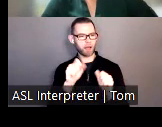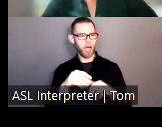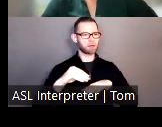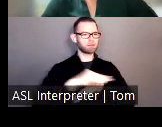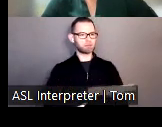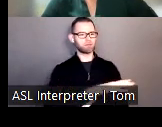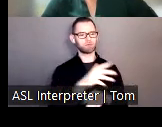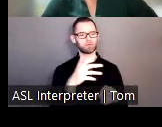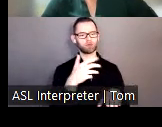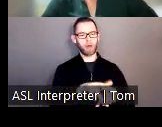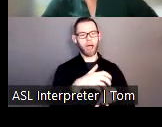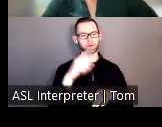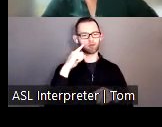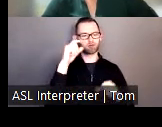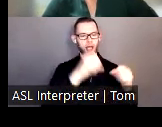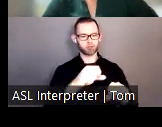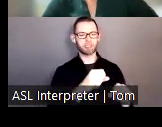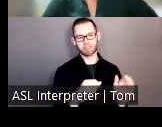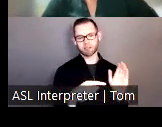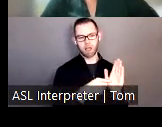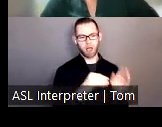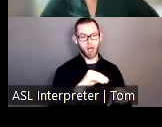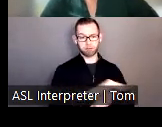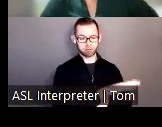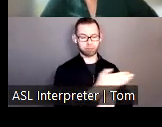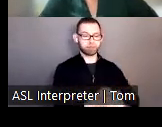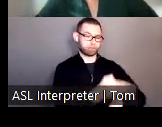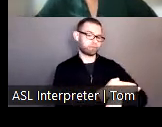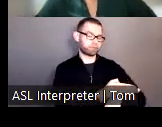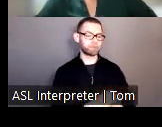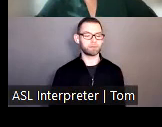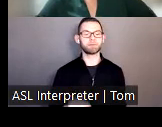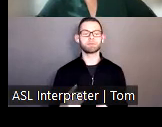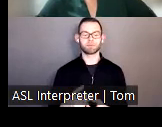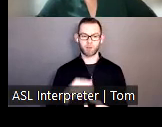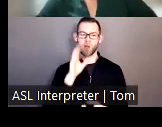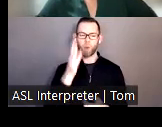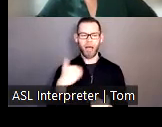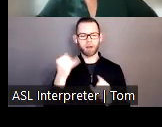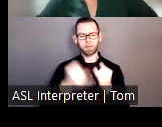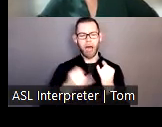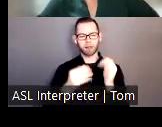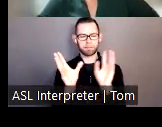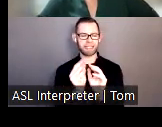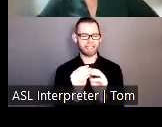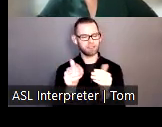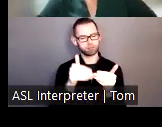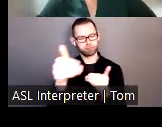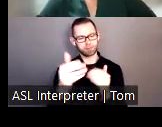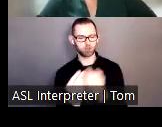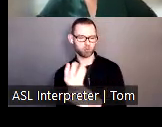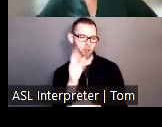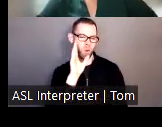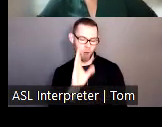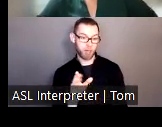we will issue a final strategy, which will include your input sometime later this spring. Next slide, please,